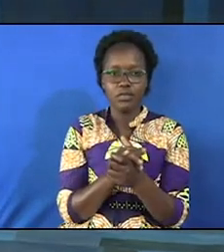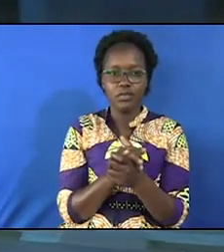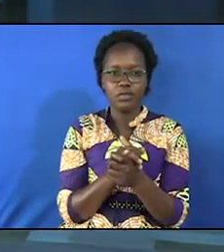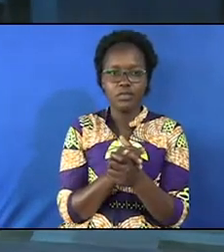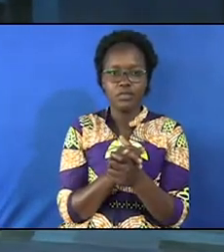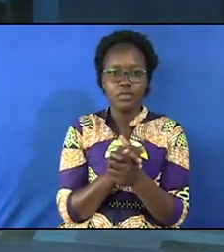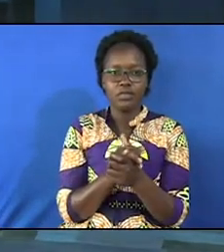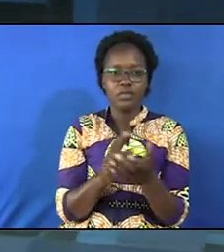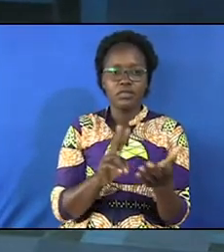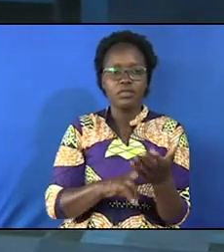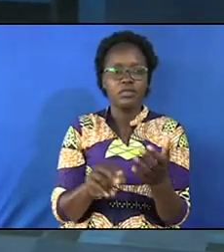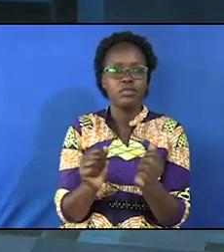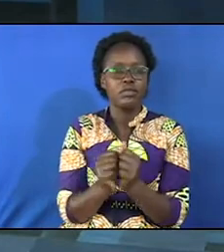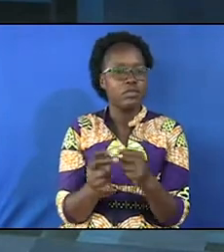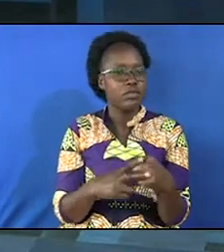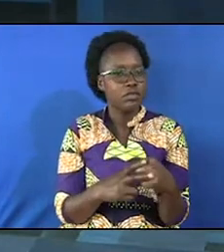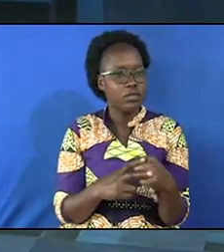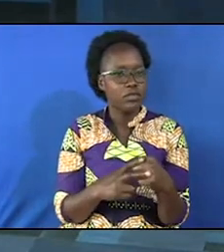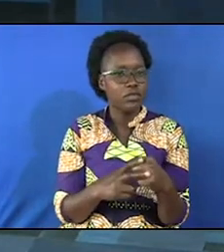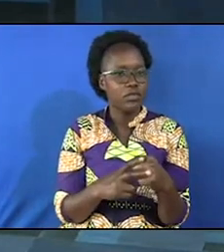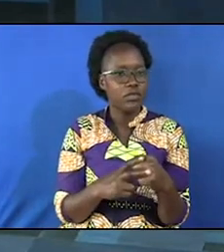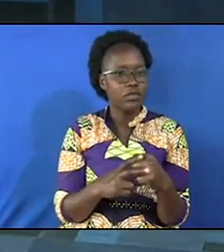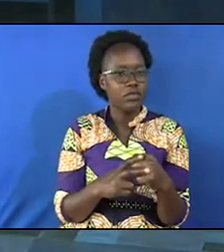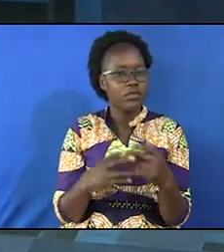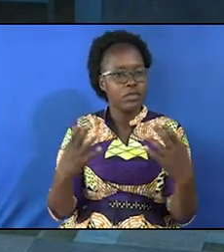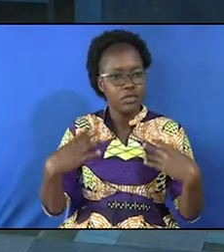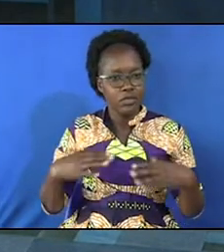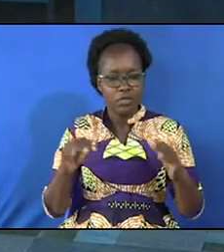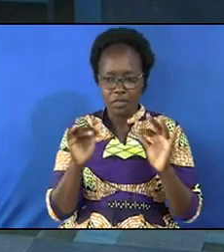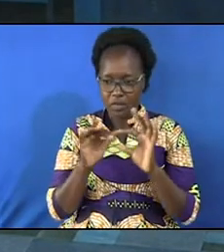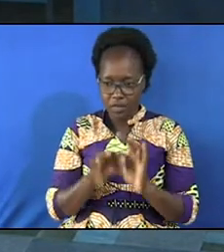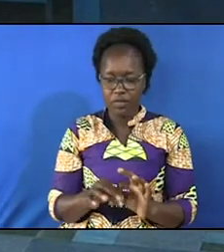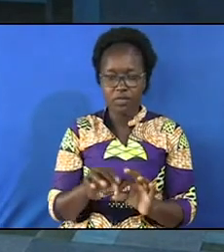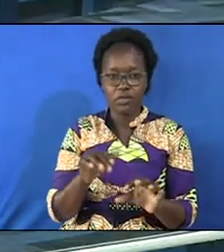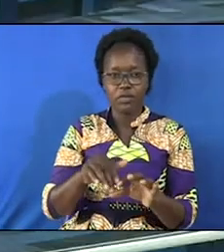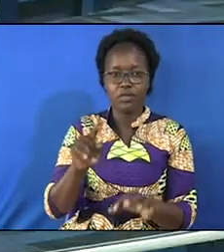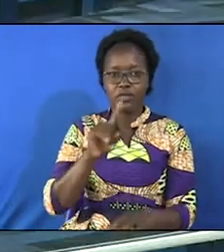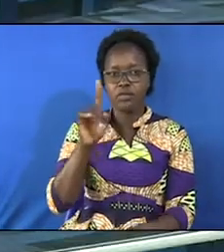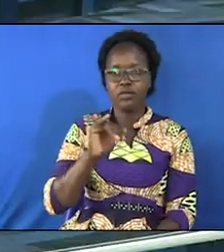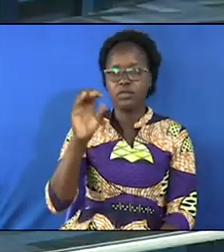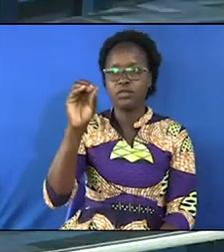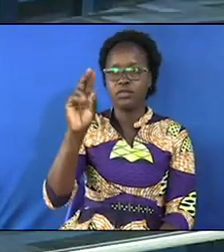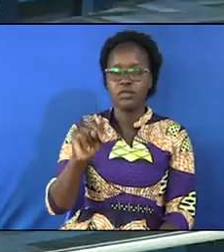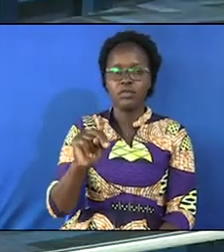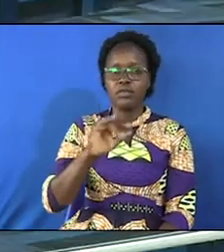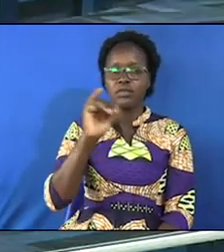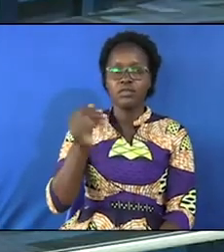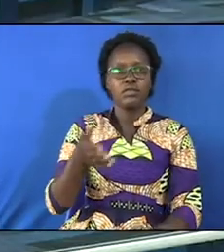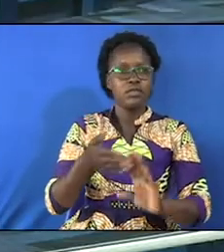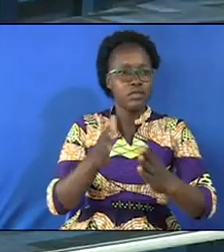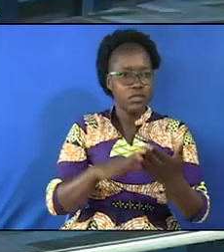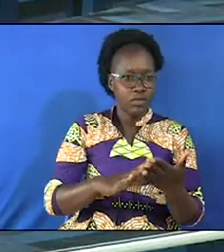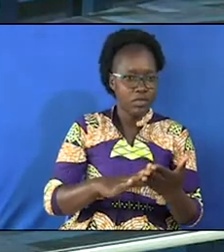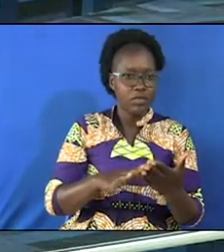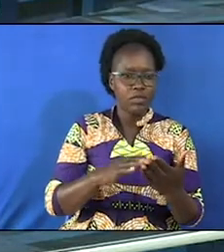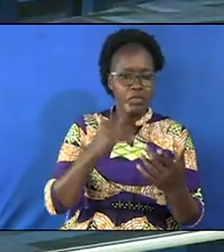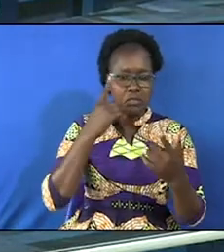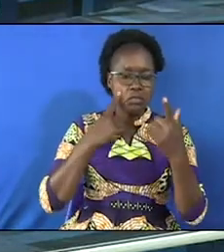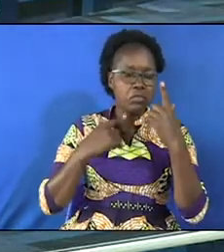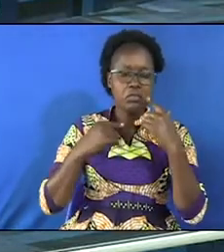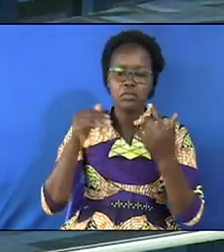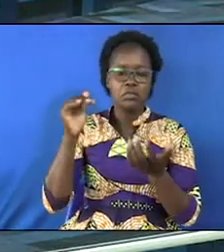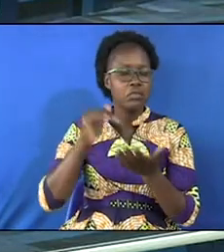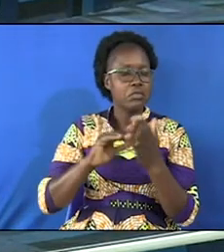verse 19 for the people shall dwell in Zion at Jerusalem you shall weep no more